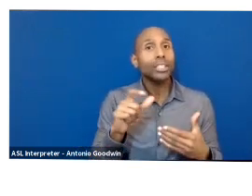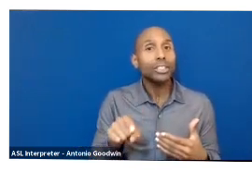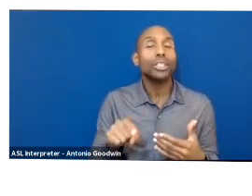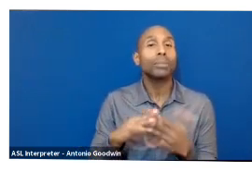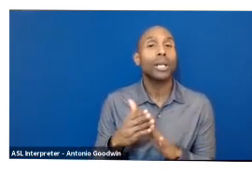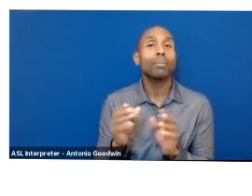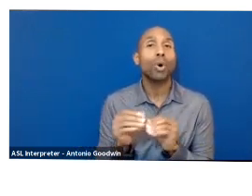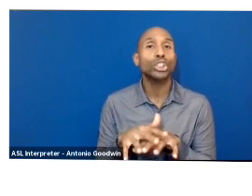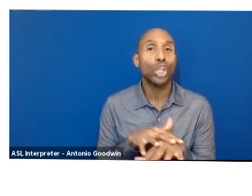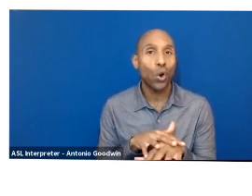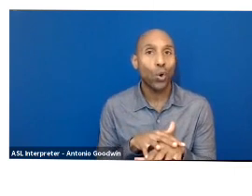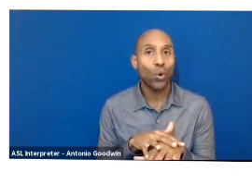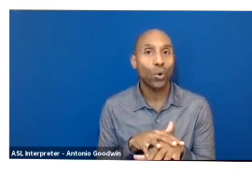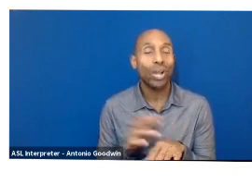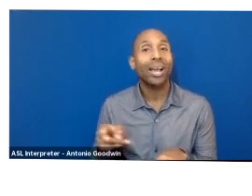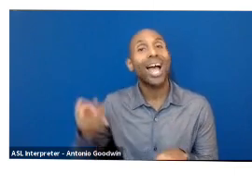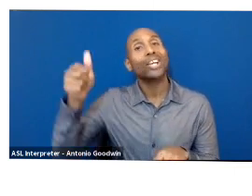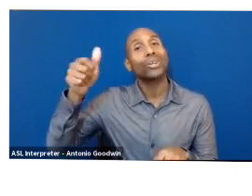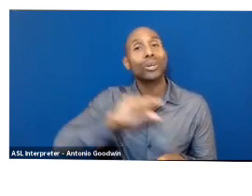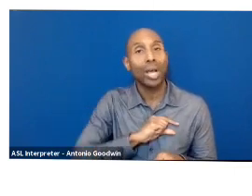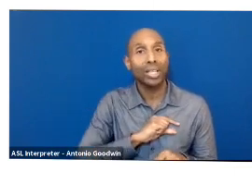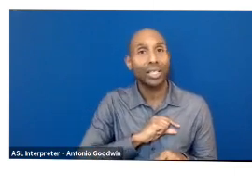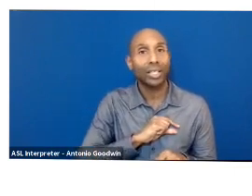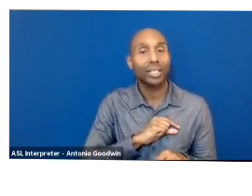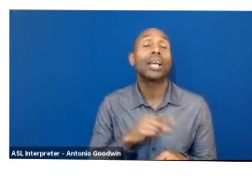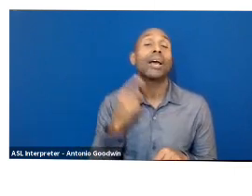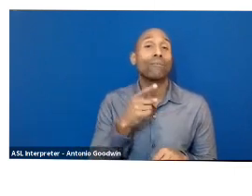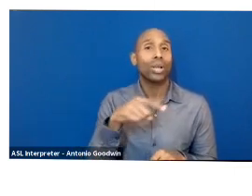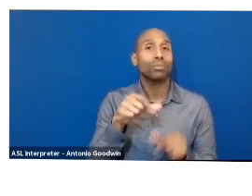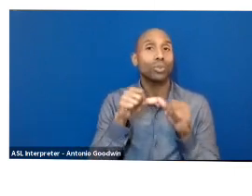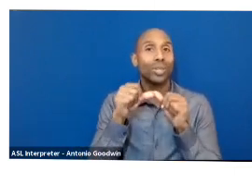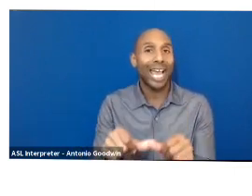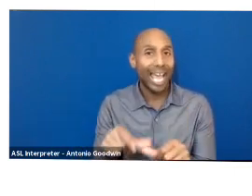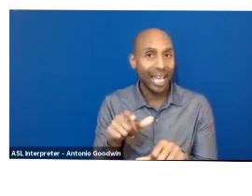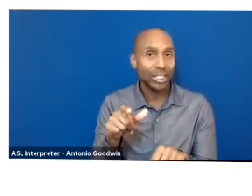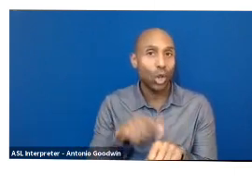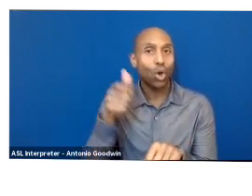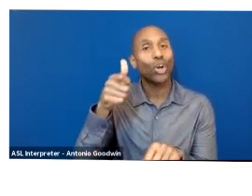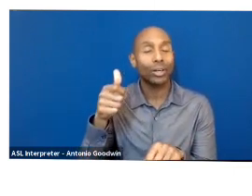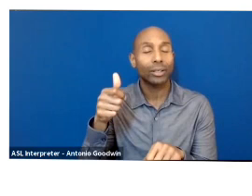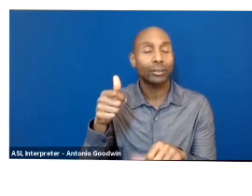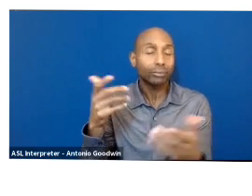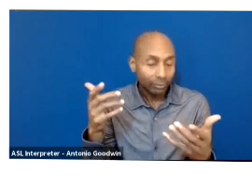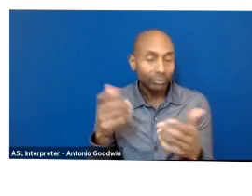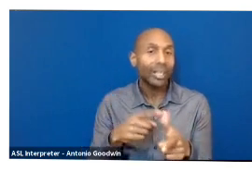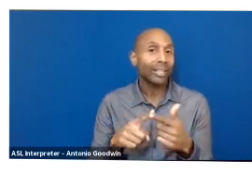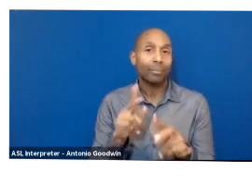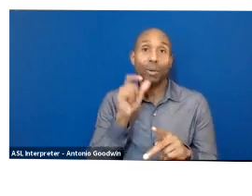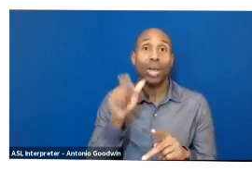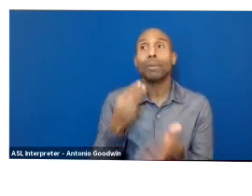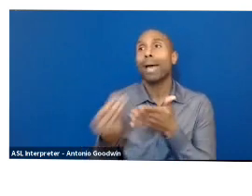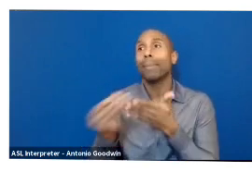longer so that people are not buying clothes all of the time. Find suppliers who use sustainable,